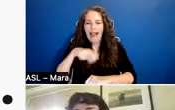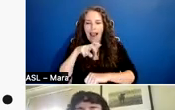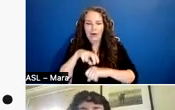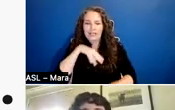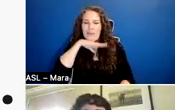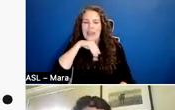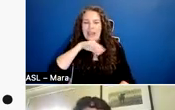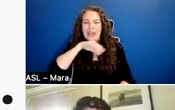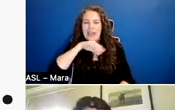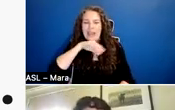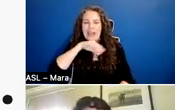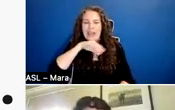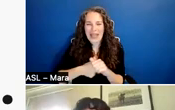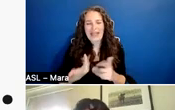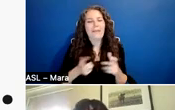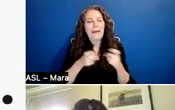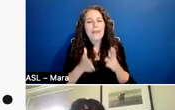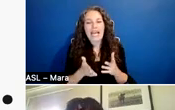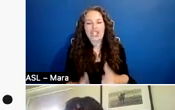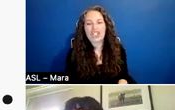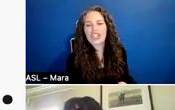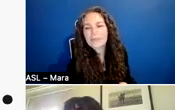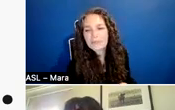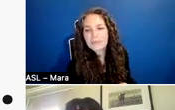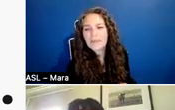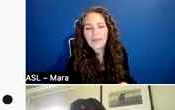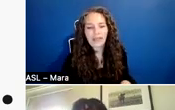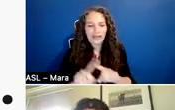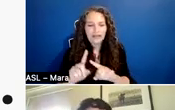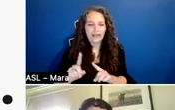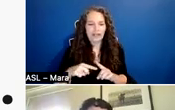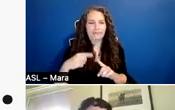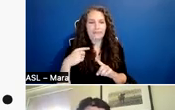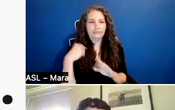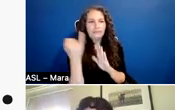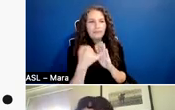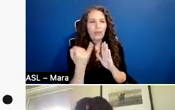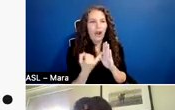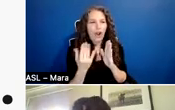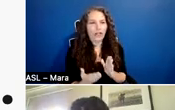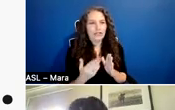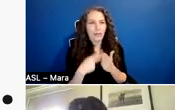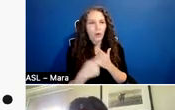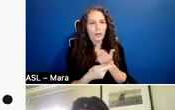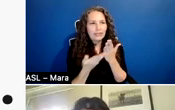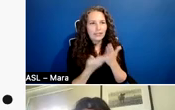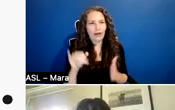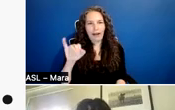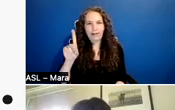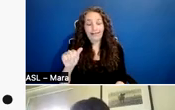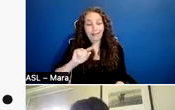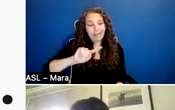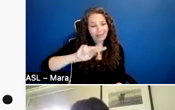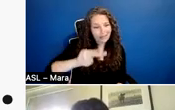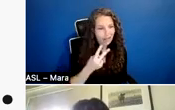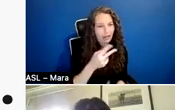And I am the manager of artist programs here at IDA. So this is part two of Nothing